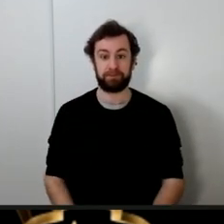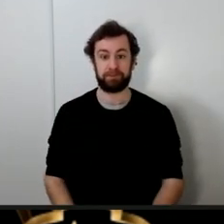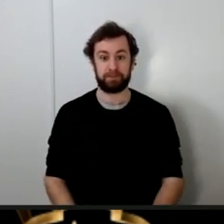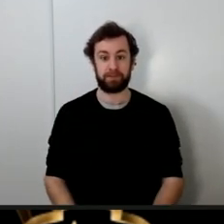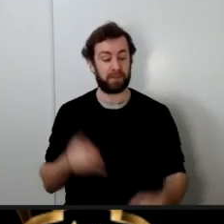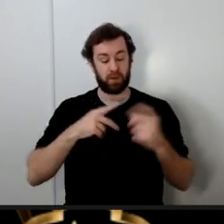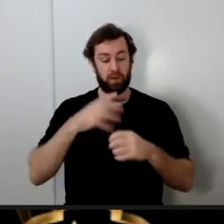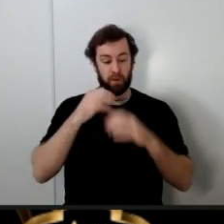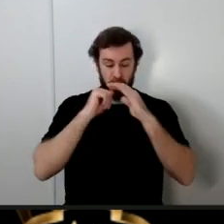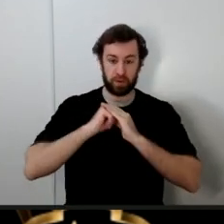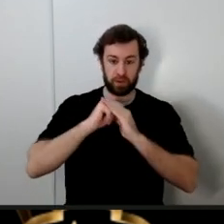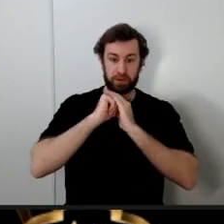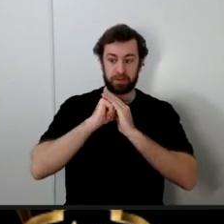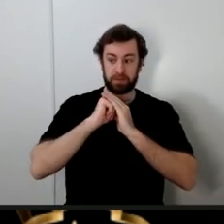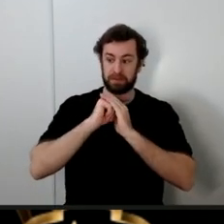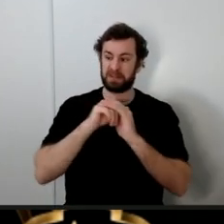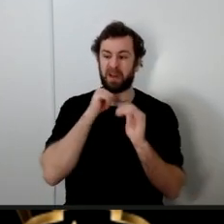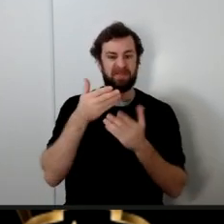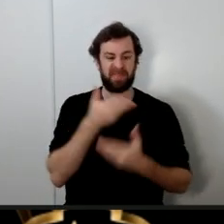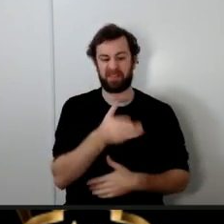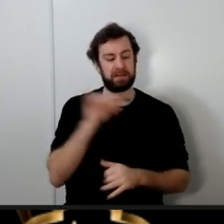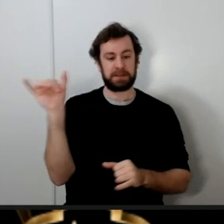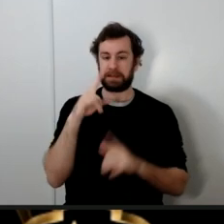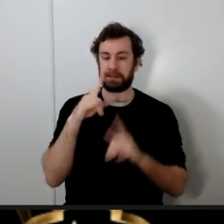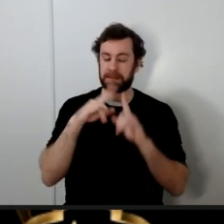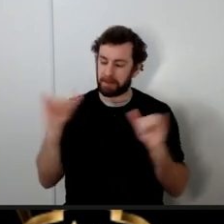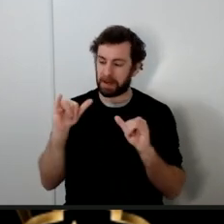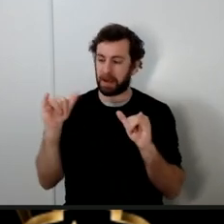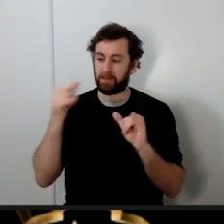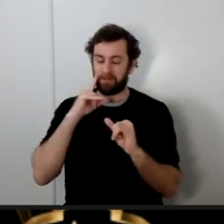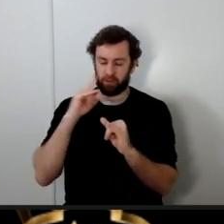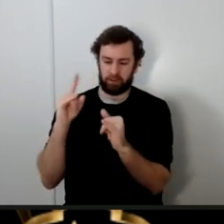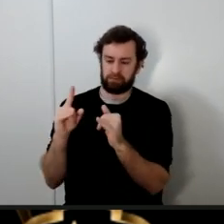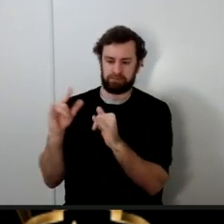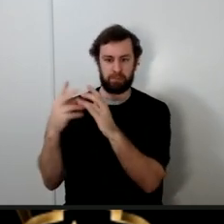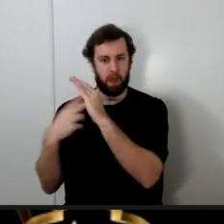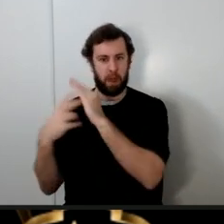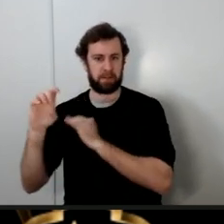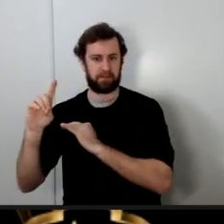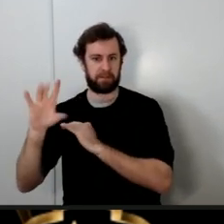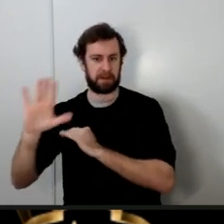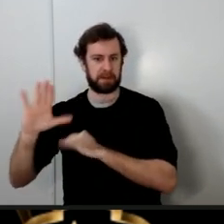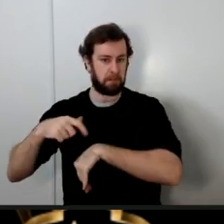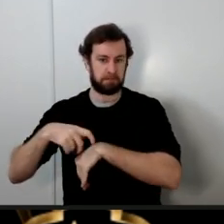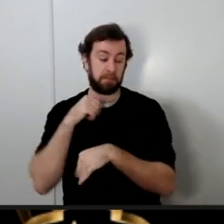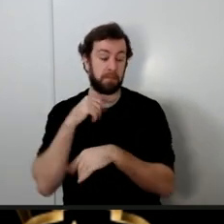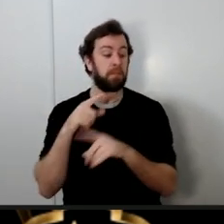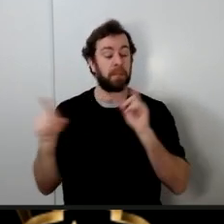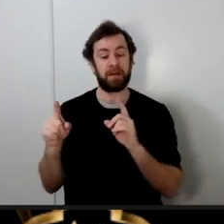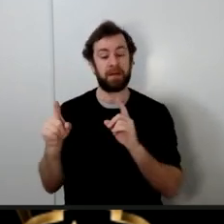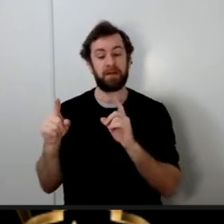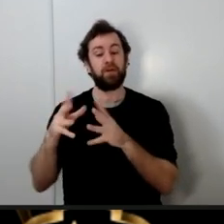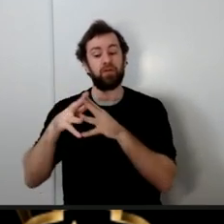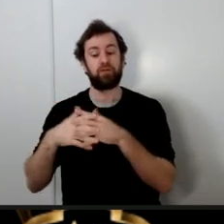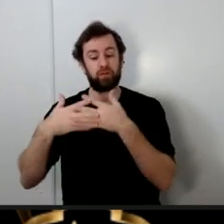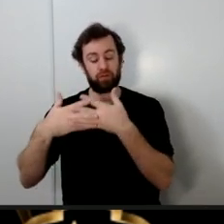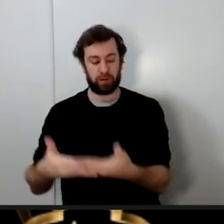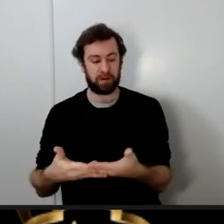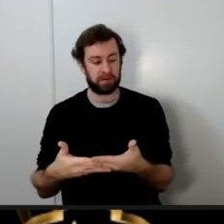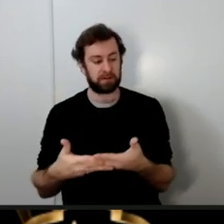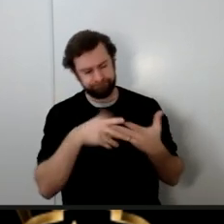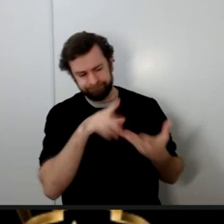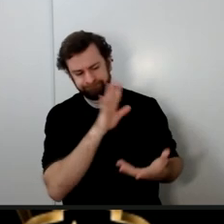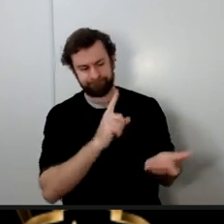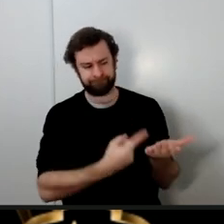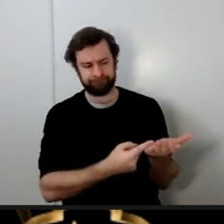time of prophet muhammad they had all passed away but the Quran seems to be addressing the Jewish communities at the